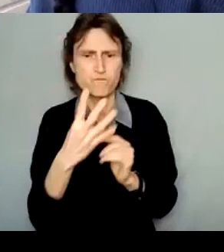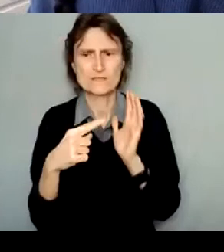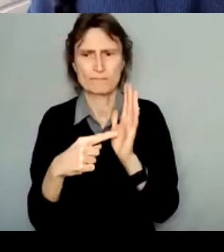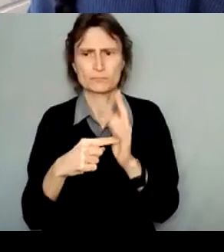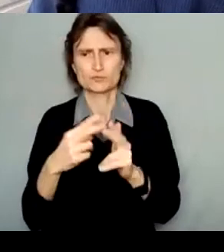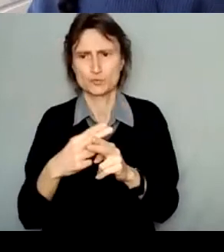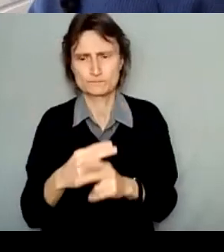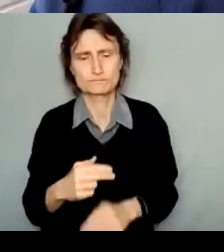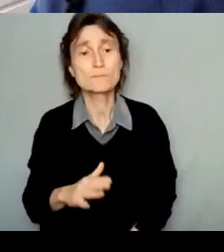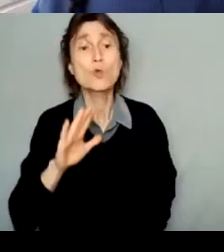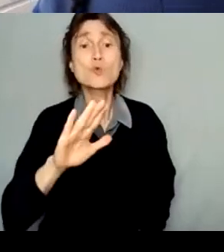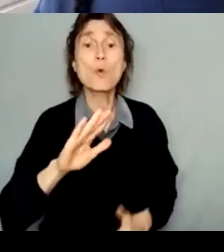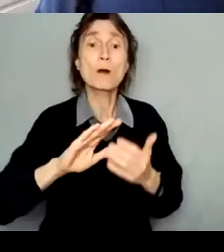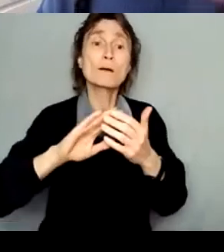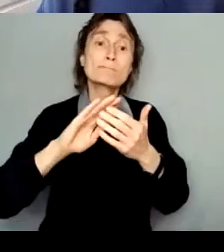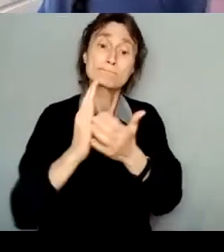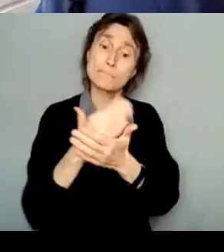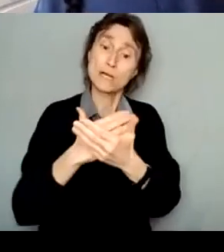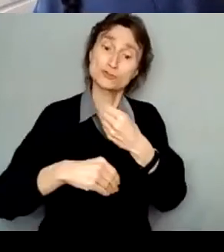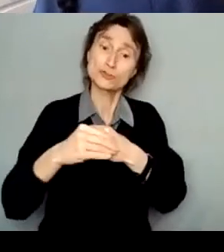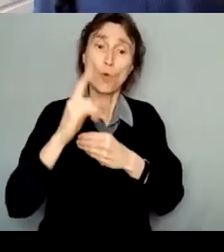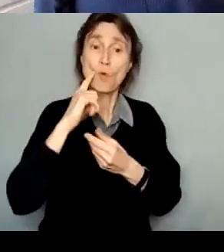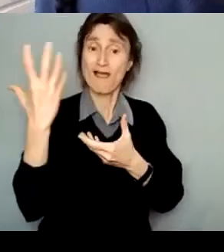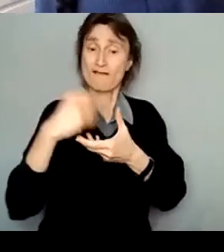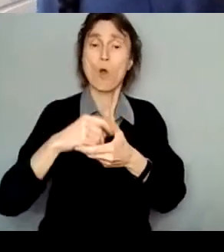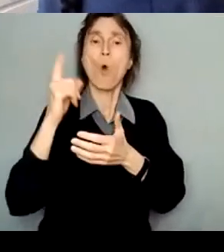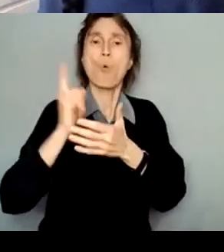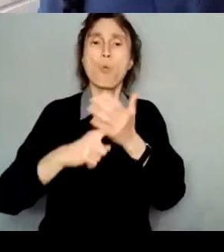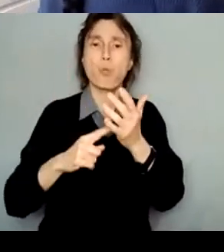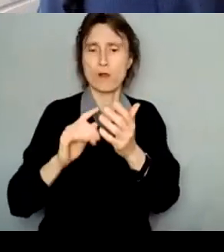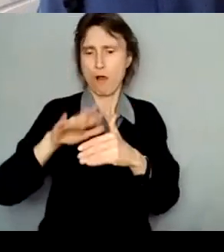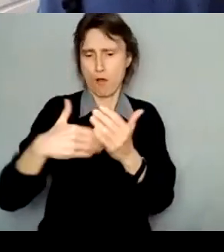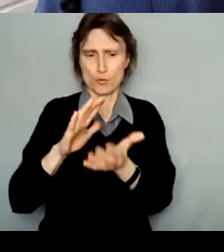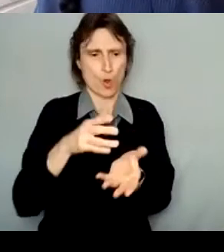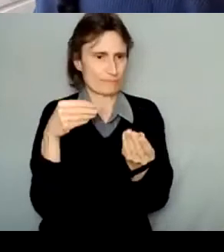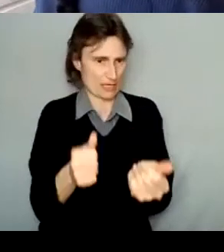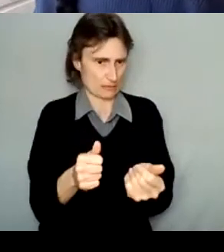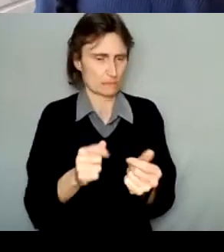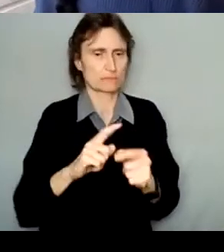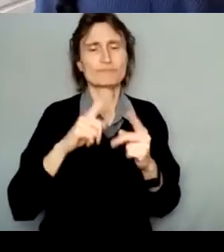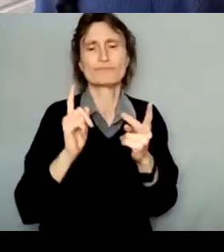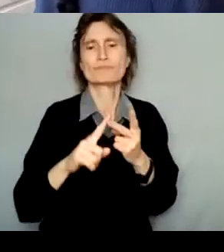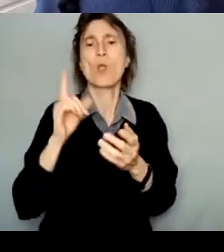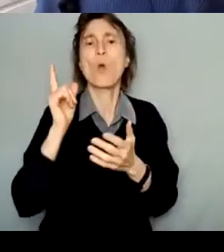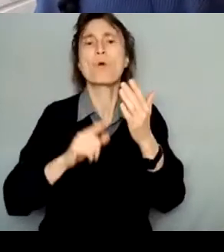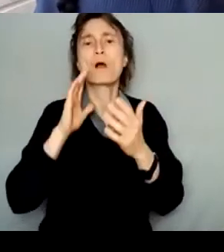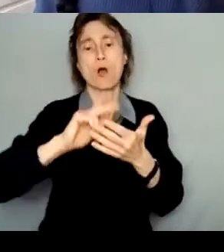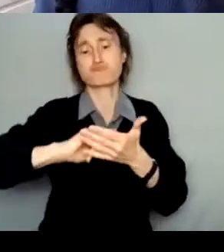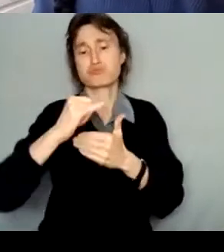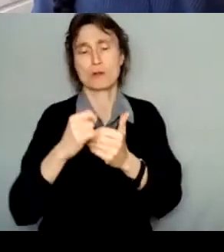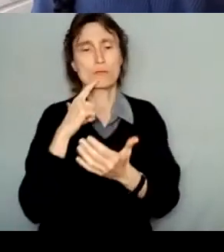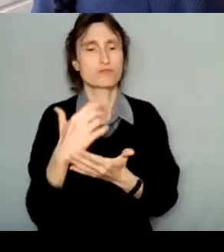But your budget will basically ask for a list of all relevant project expenses and a list of all relevant project revenue.